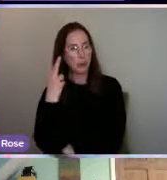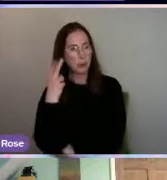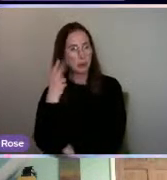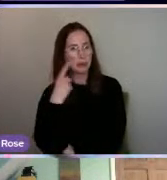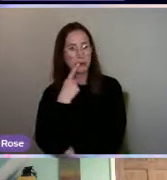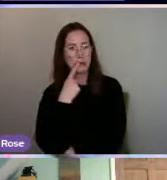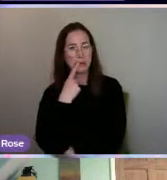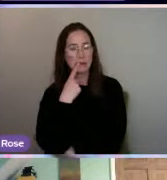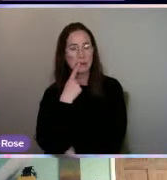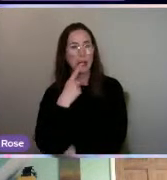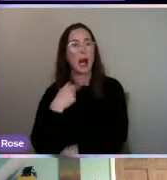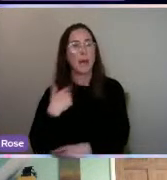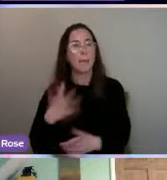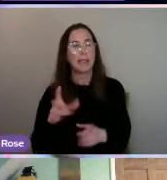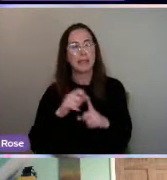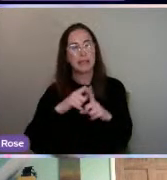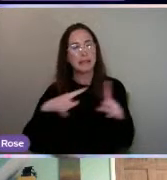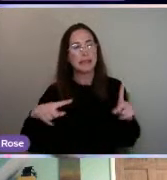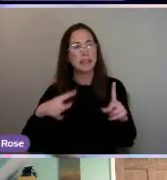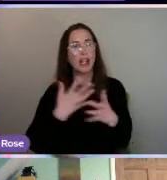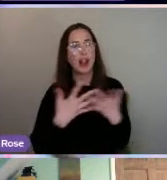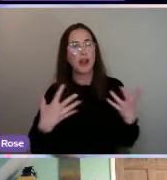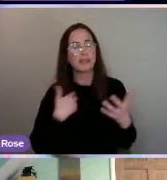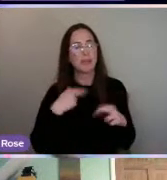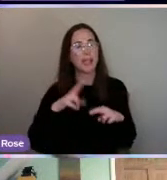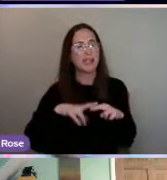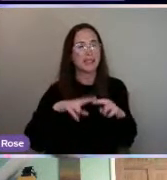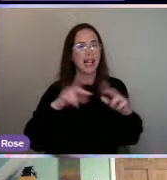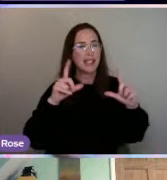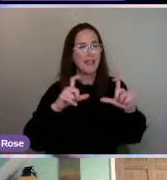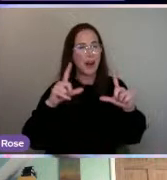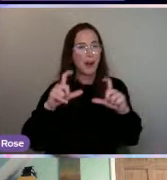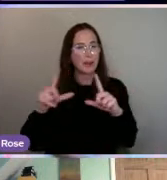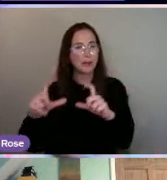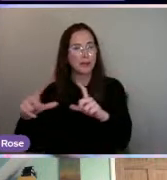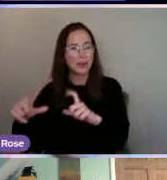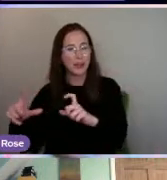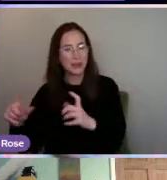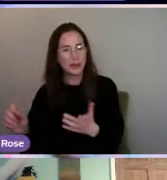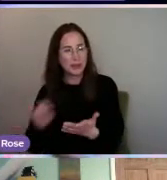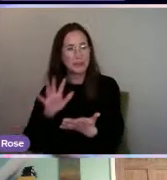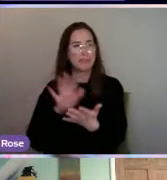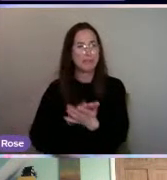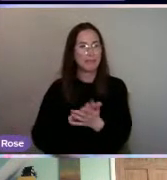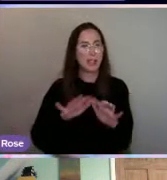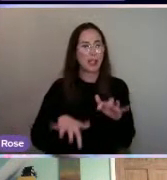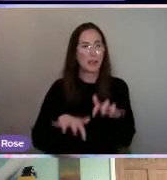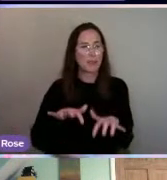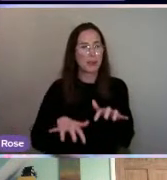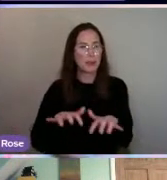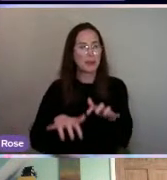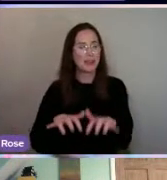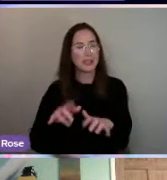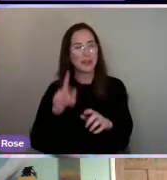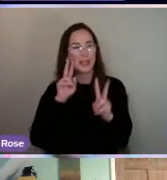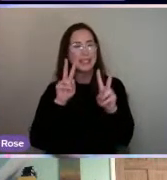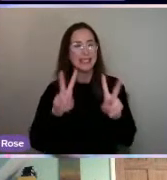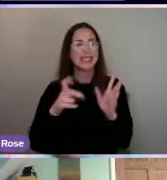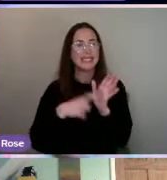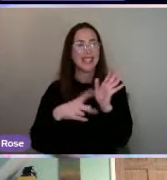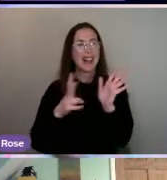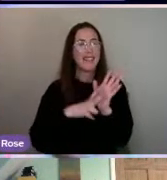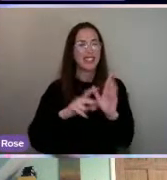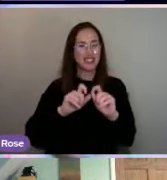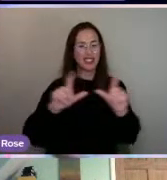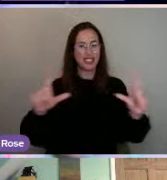digitising a load of my dad's photos to get them on so that he can see them on his TV screen,